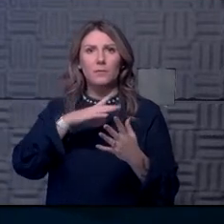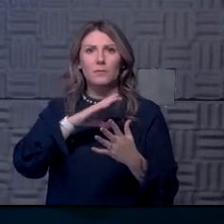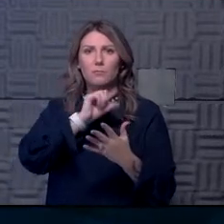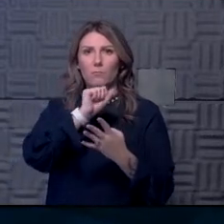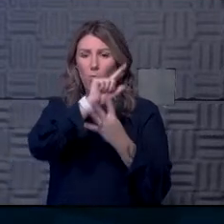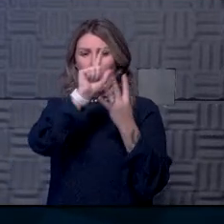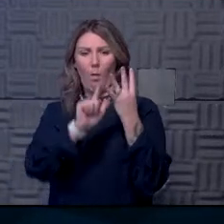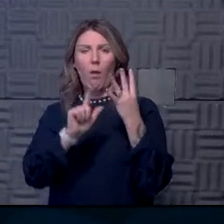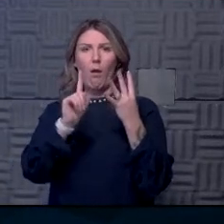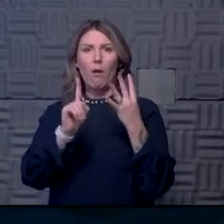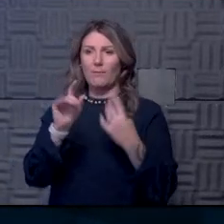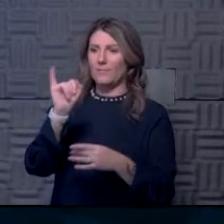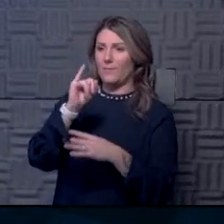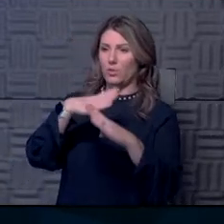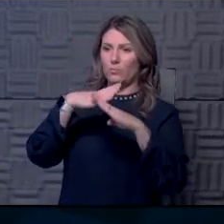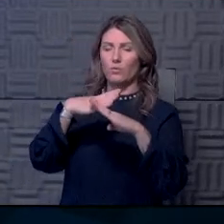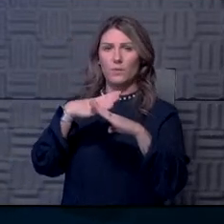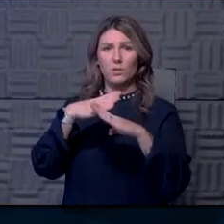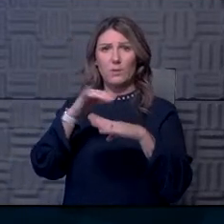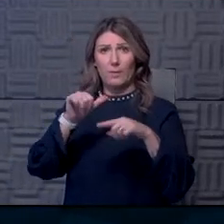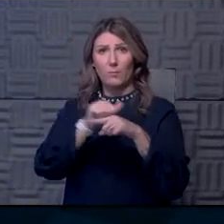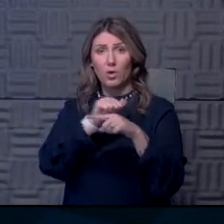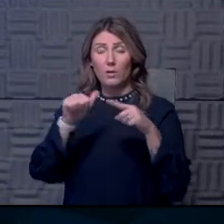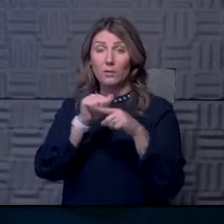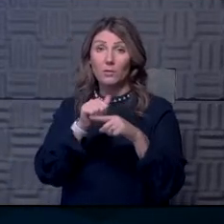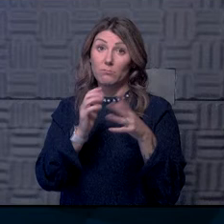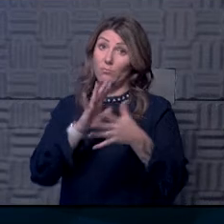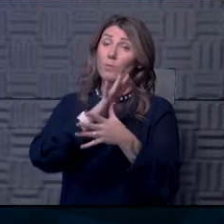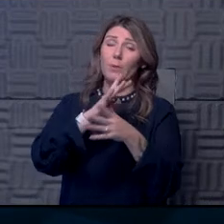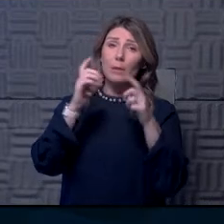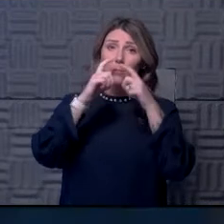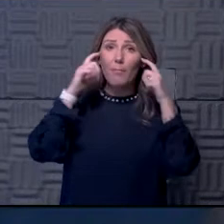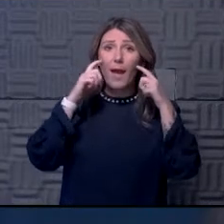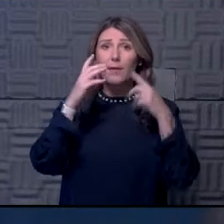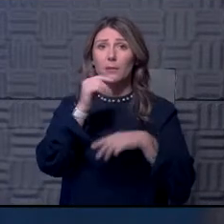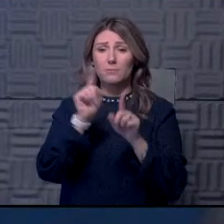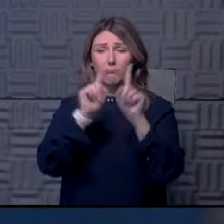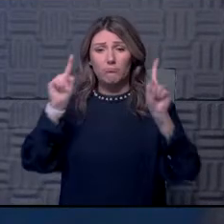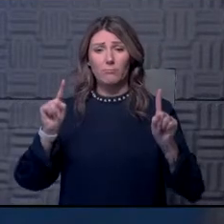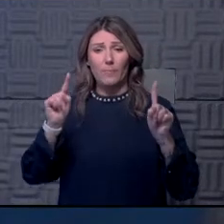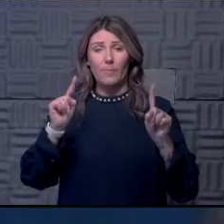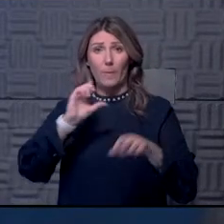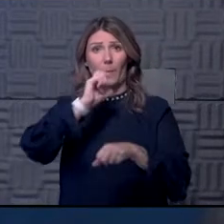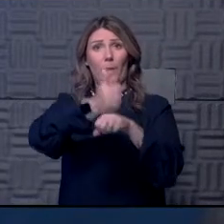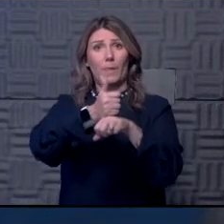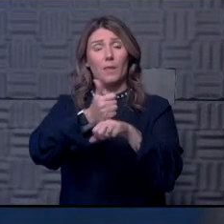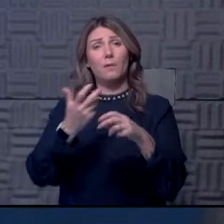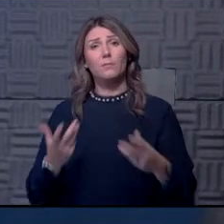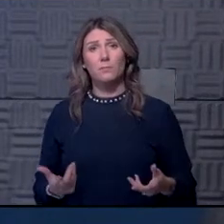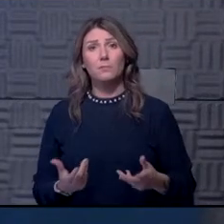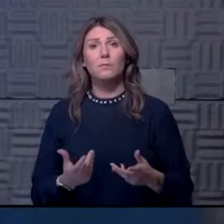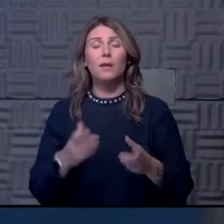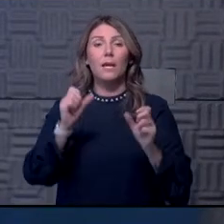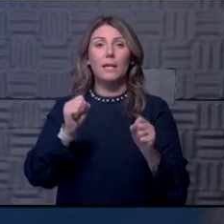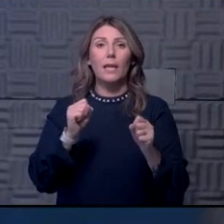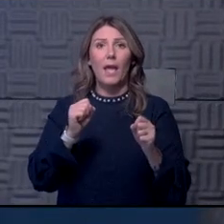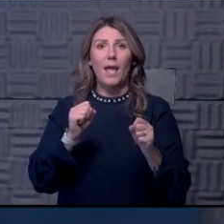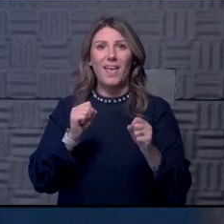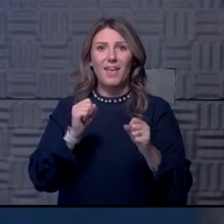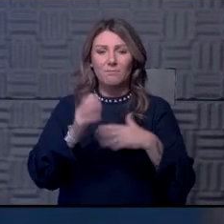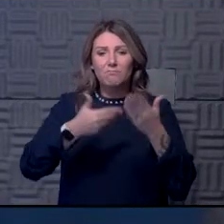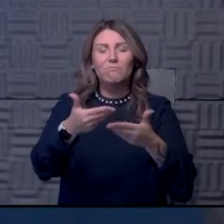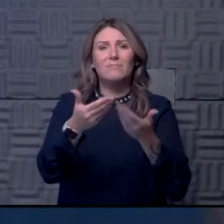when infection prevention practices, primarily masking and distancing, uh, are implemented, um, can operate safely.